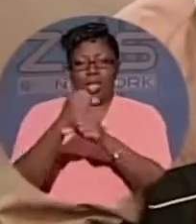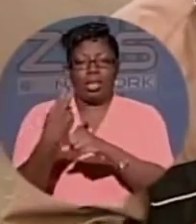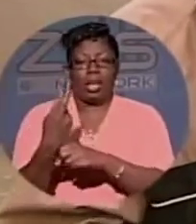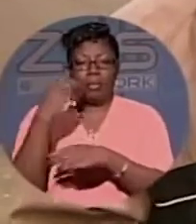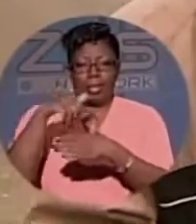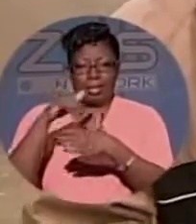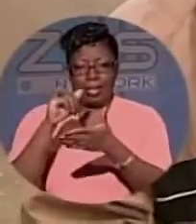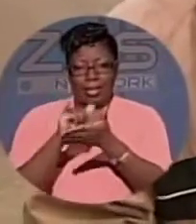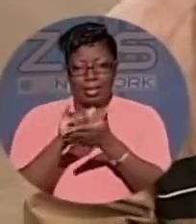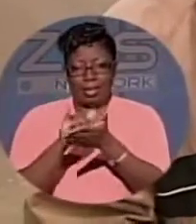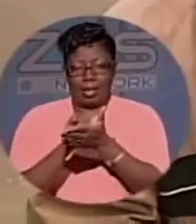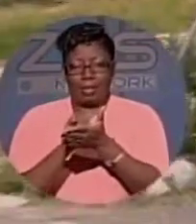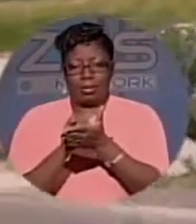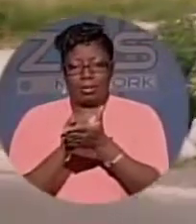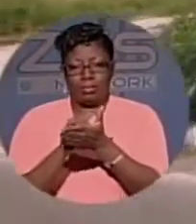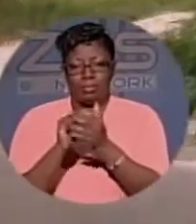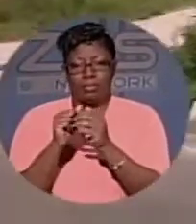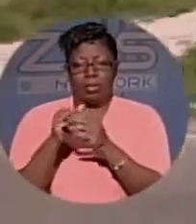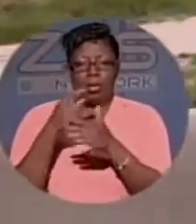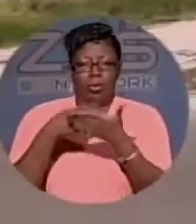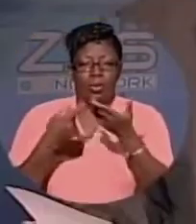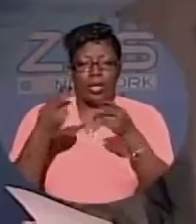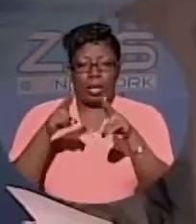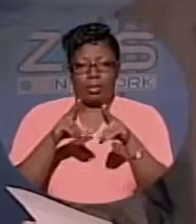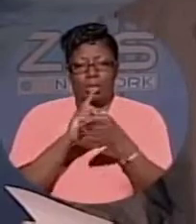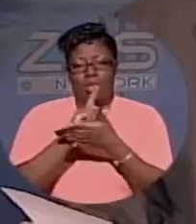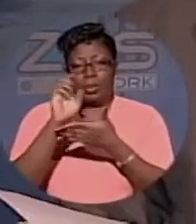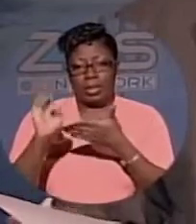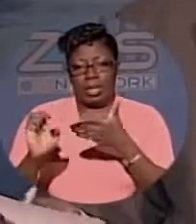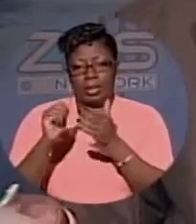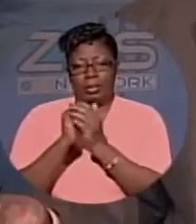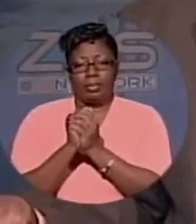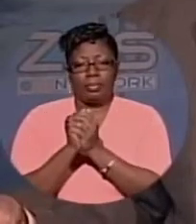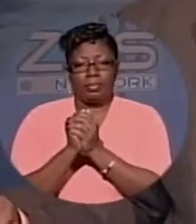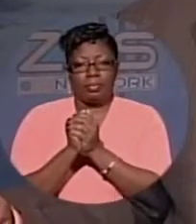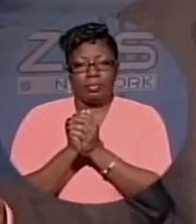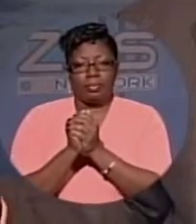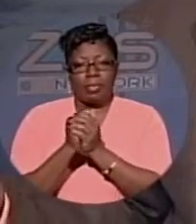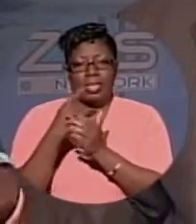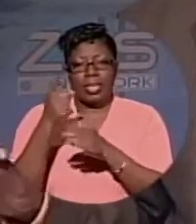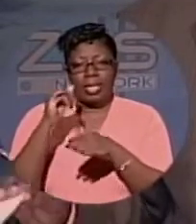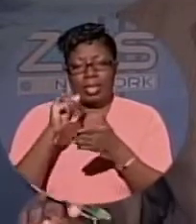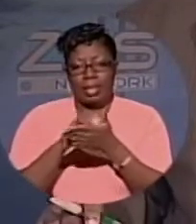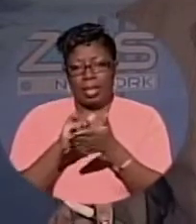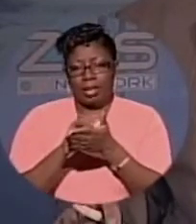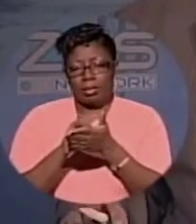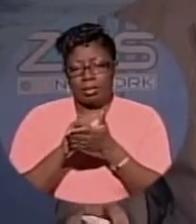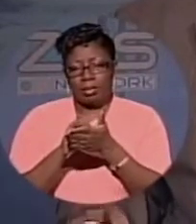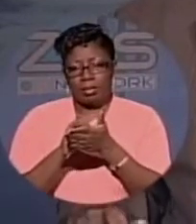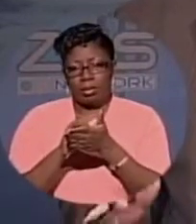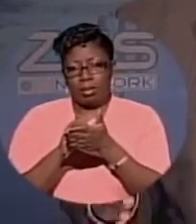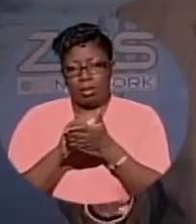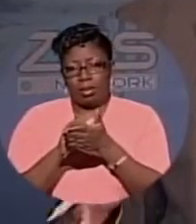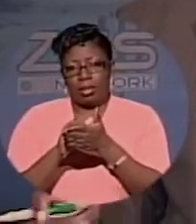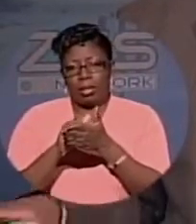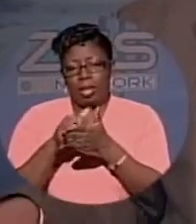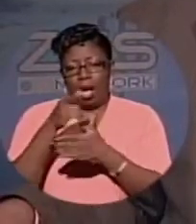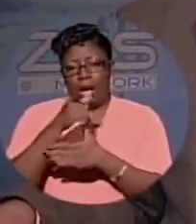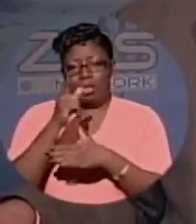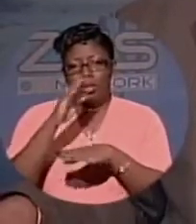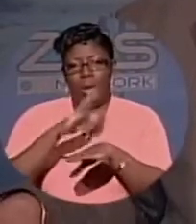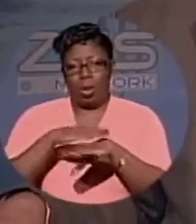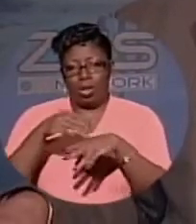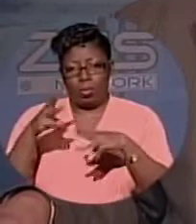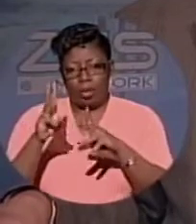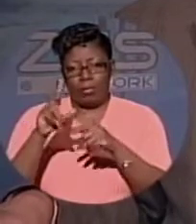the fray of so many other things that seem to be happening this weekend. The Hanna indicated that a manhunt is underway for the second suspect. As investigations